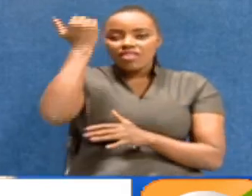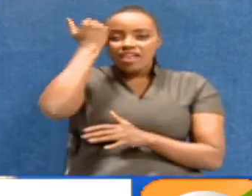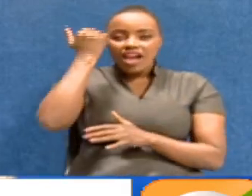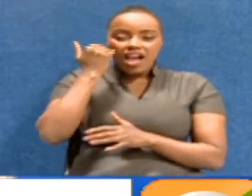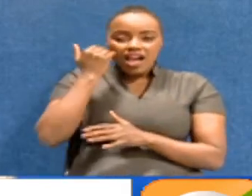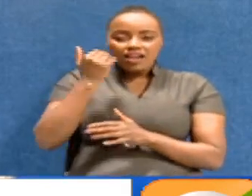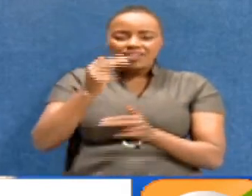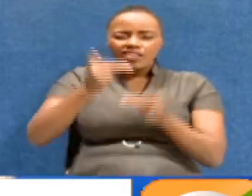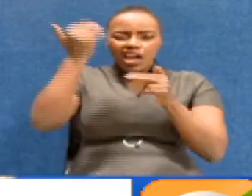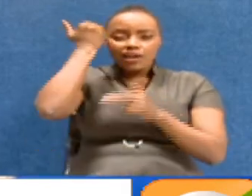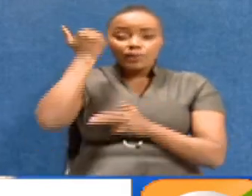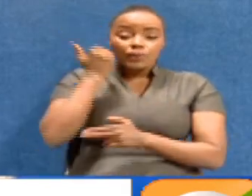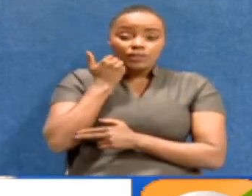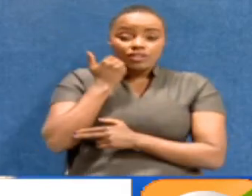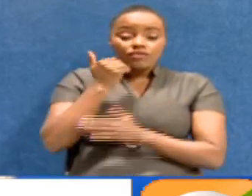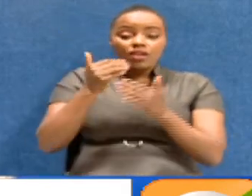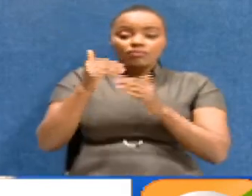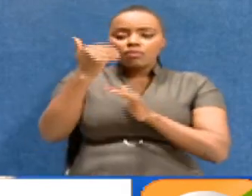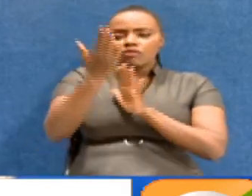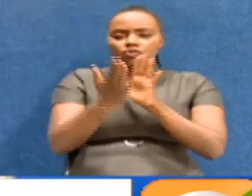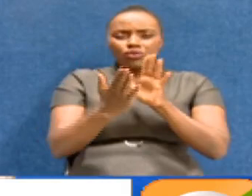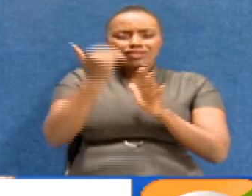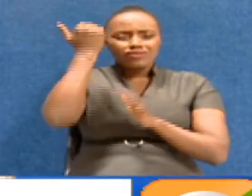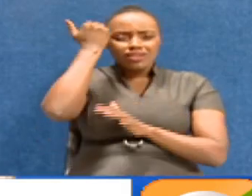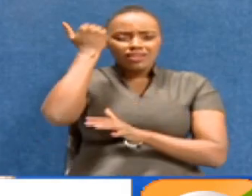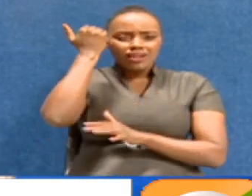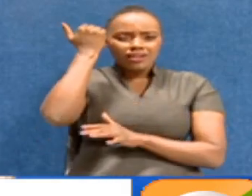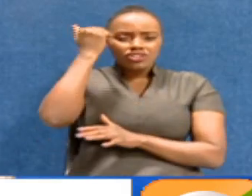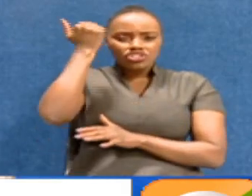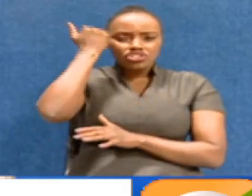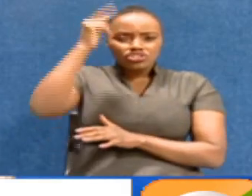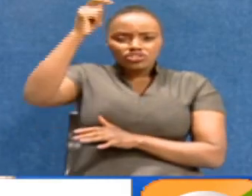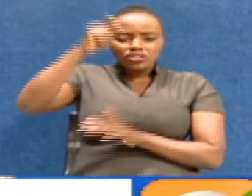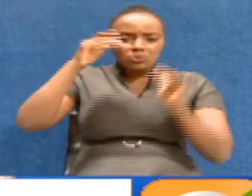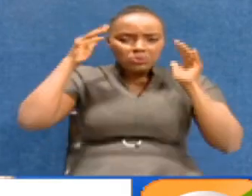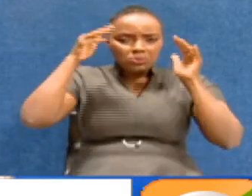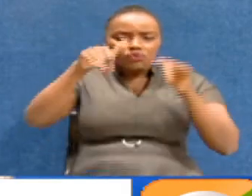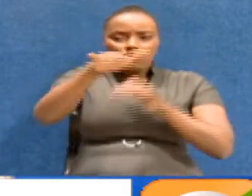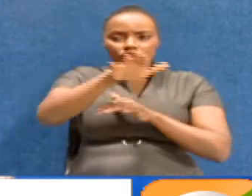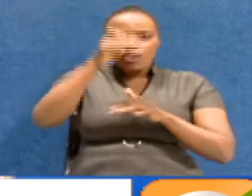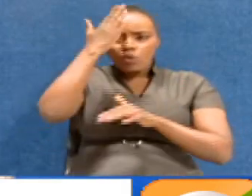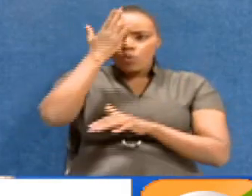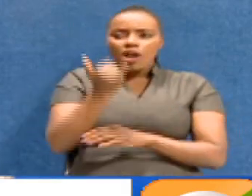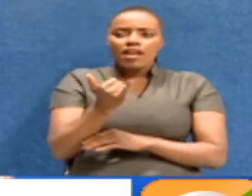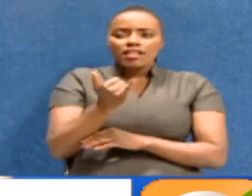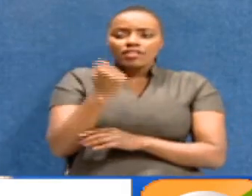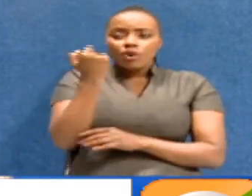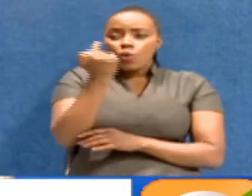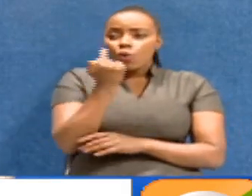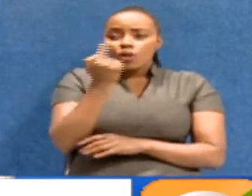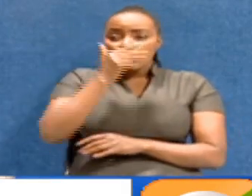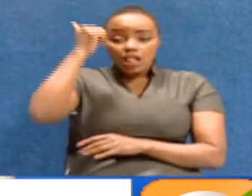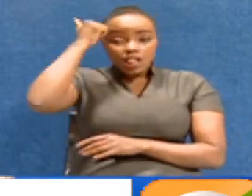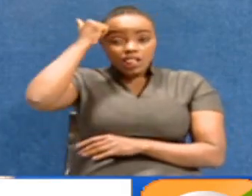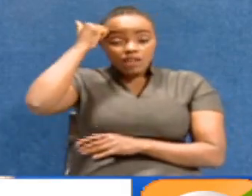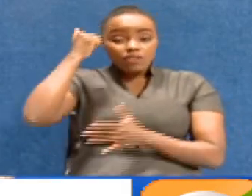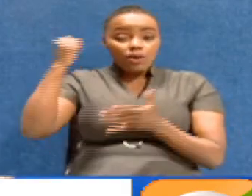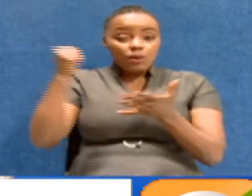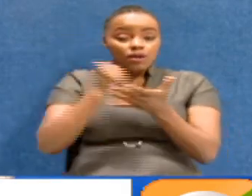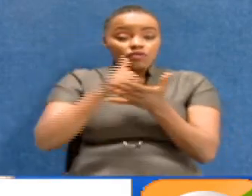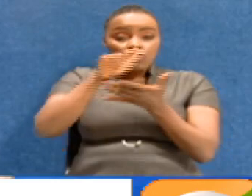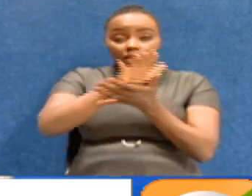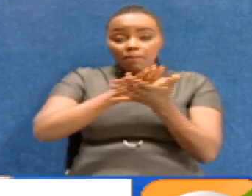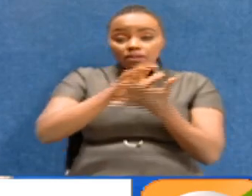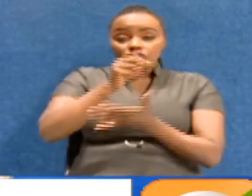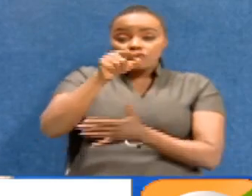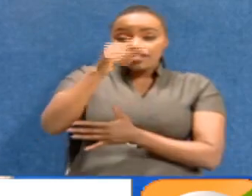before judges were specialized in environment issues and whatever, because they have their studies and they are recruited on the basis of